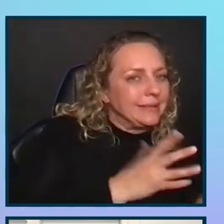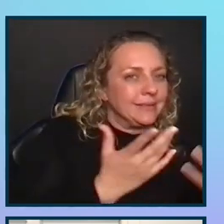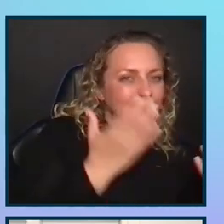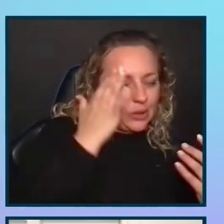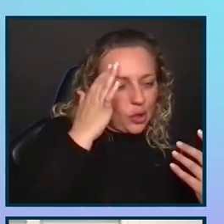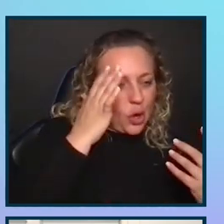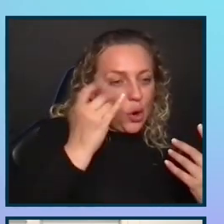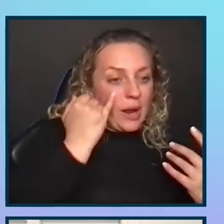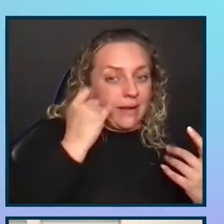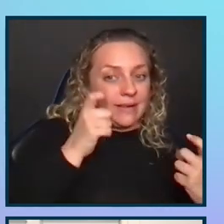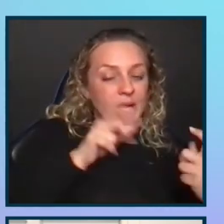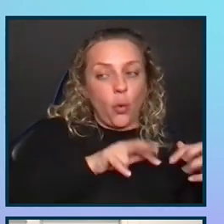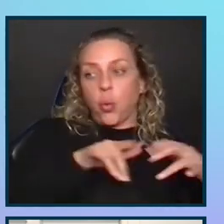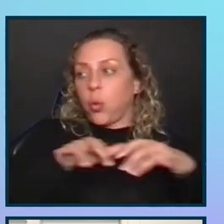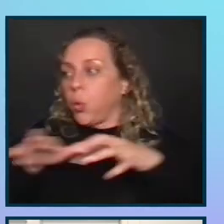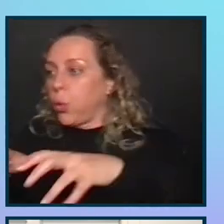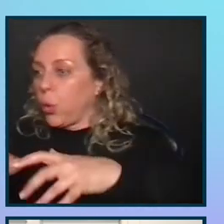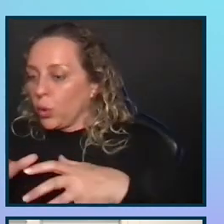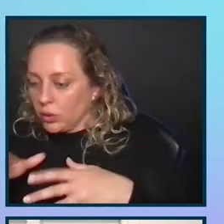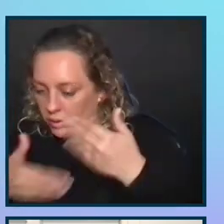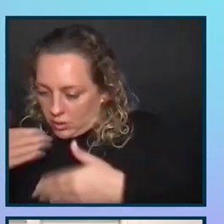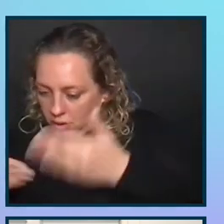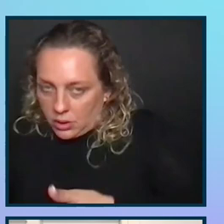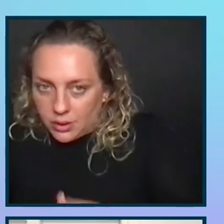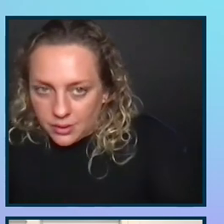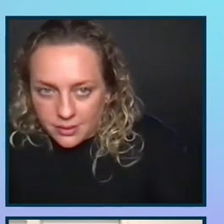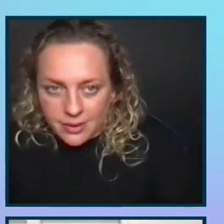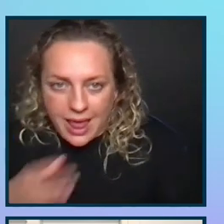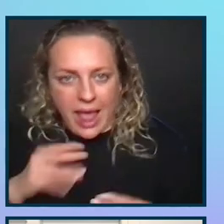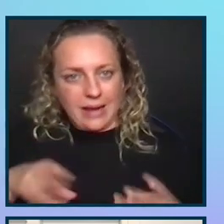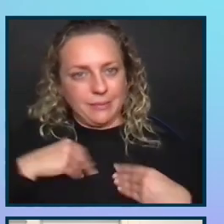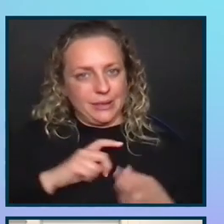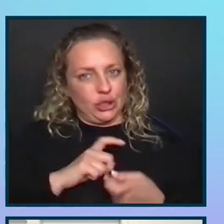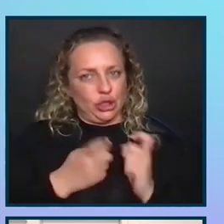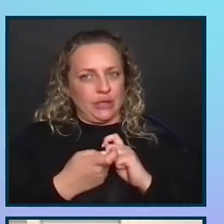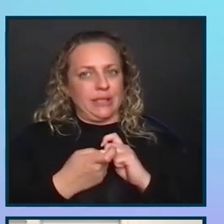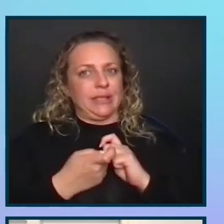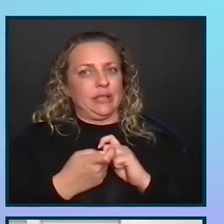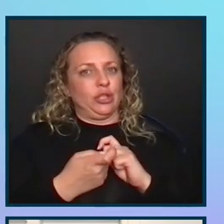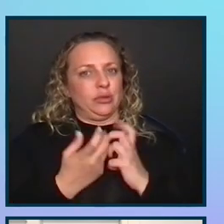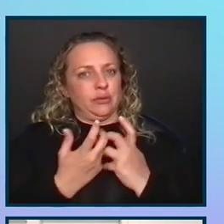And expect change as part of the process. So plan to adapt.